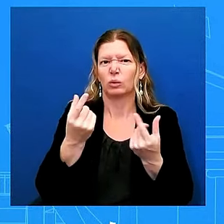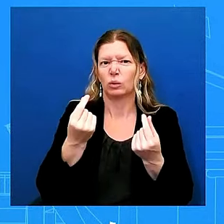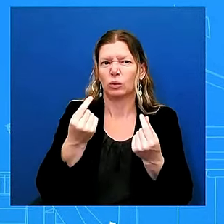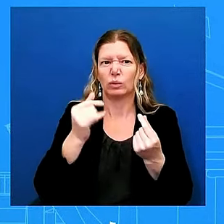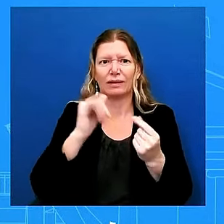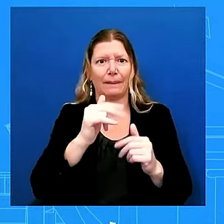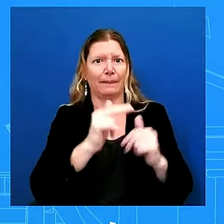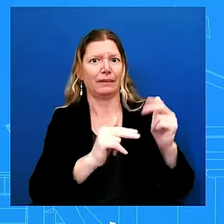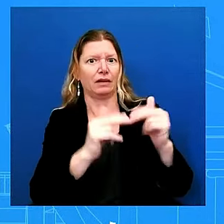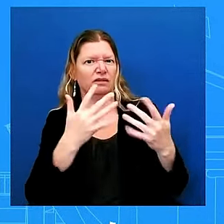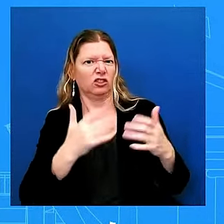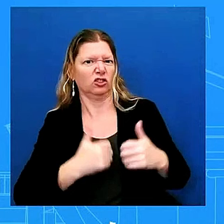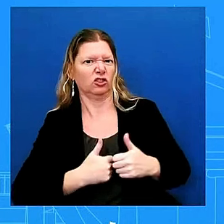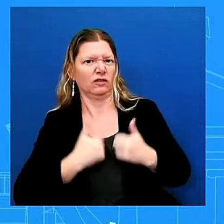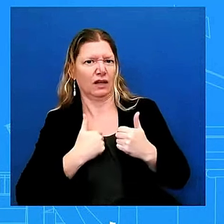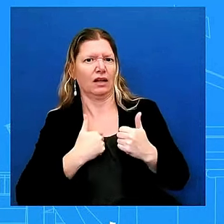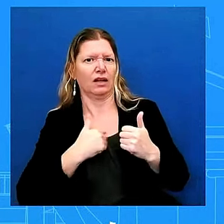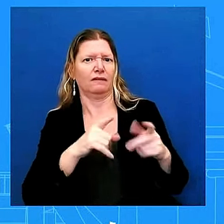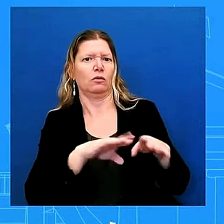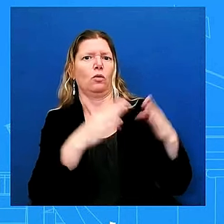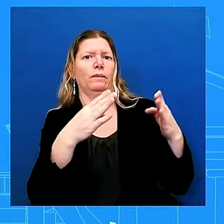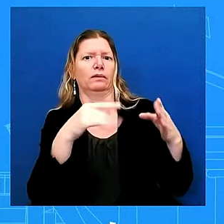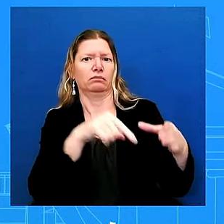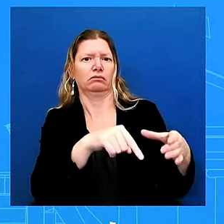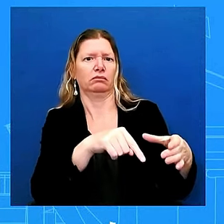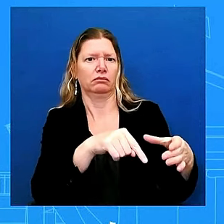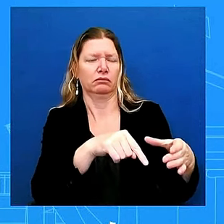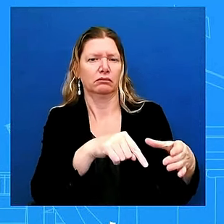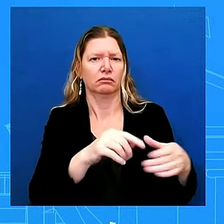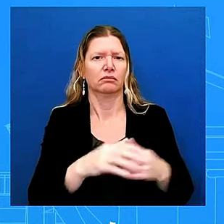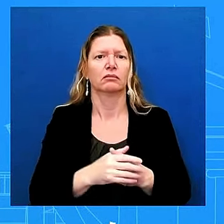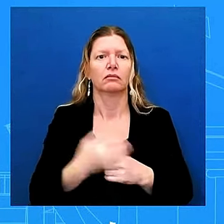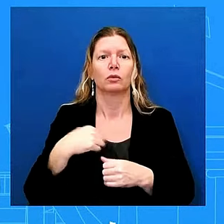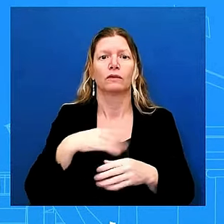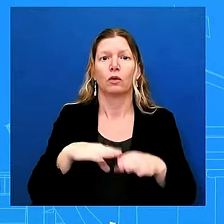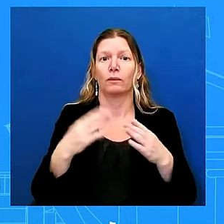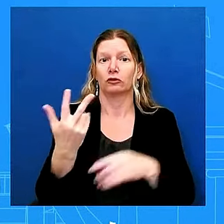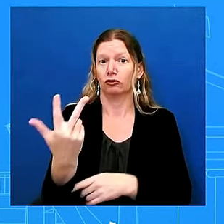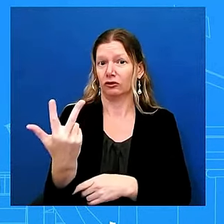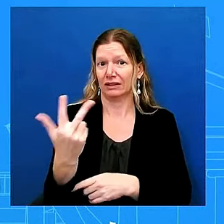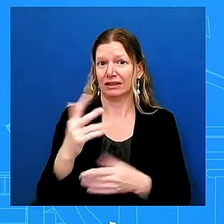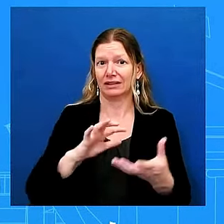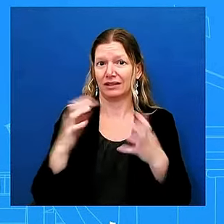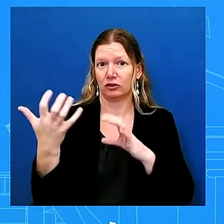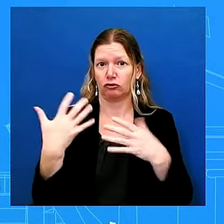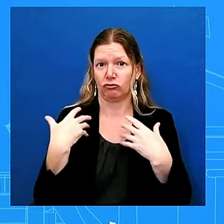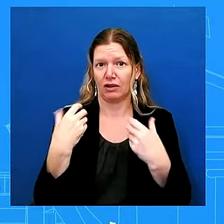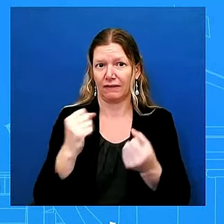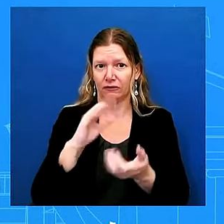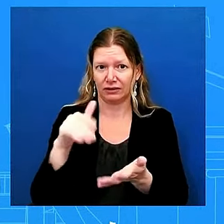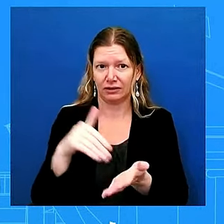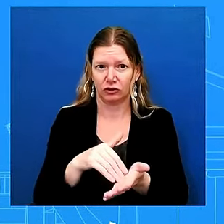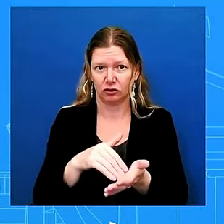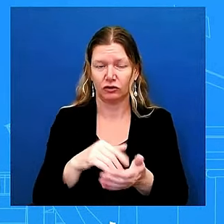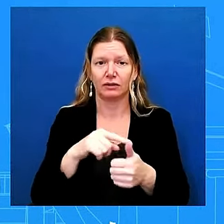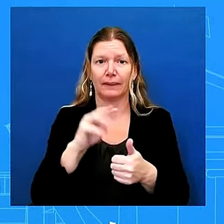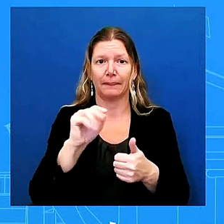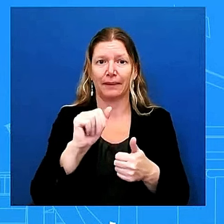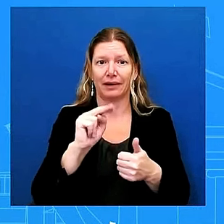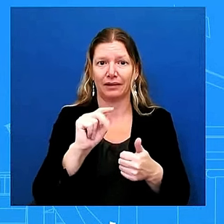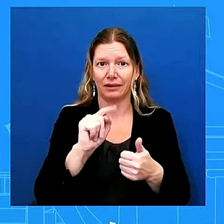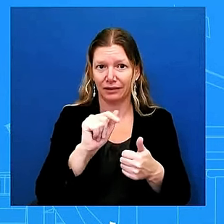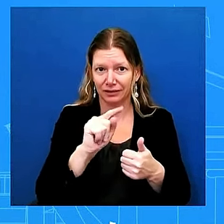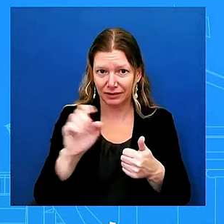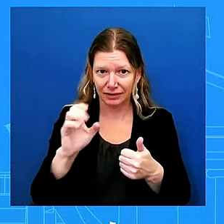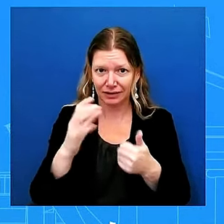today in manatee county sarasota county and hillsborough county florida if survivors cannot get to such a facility